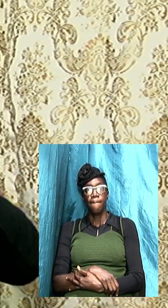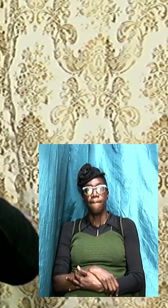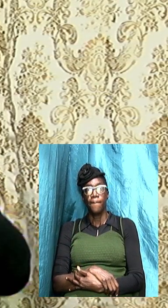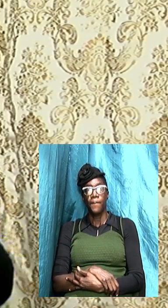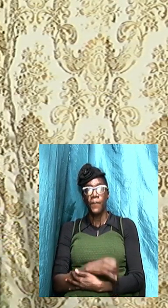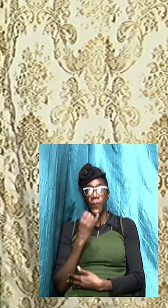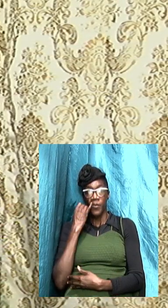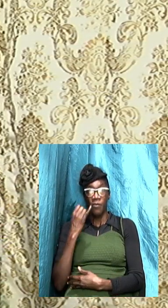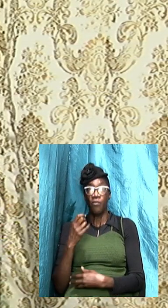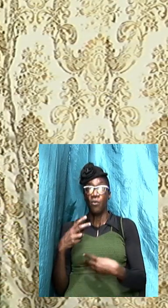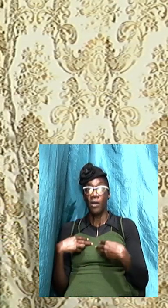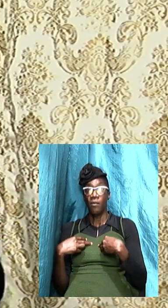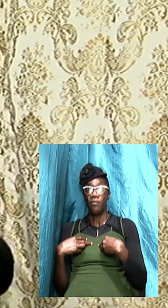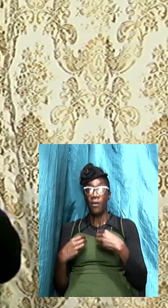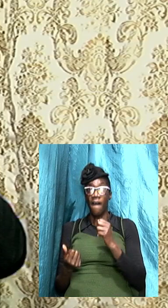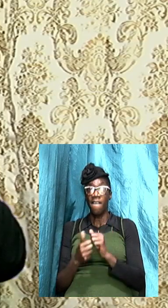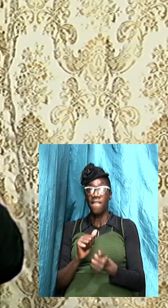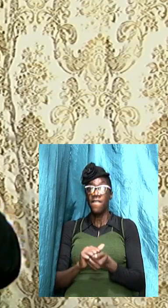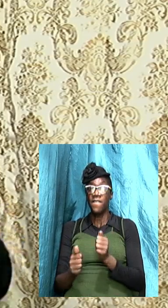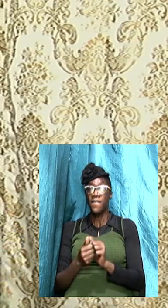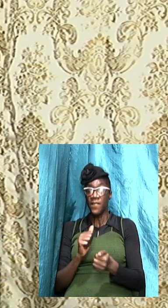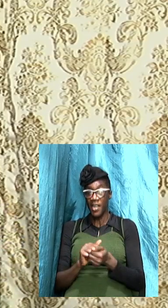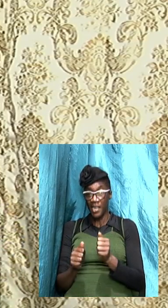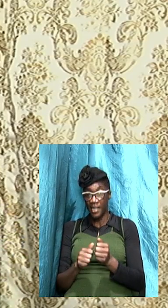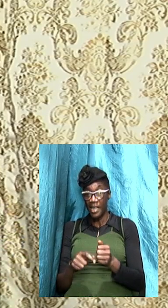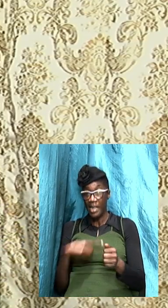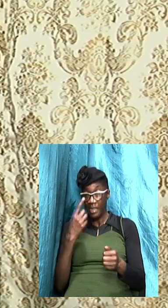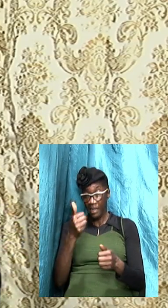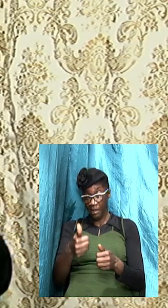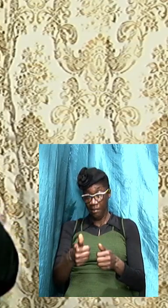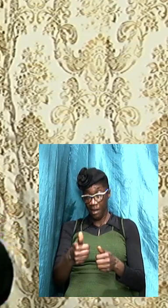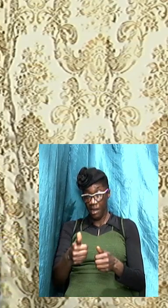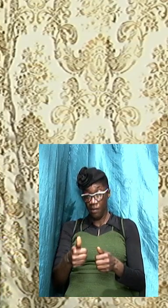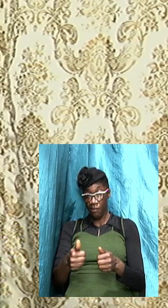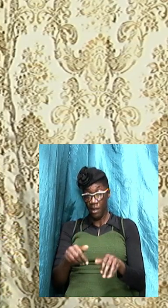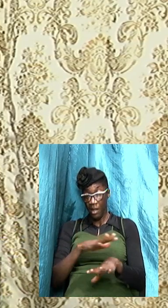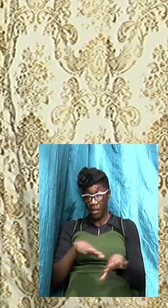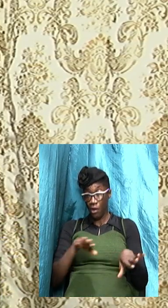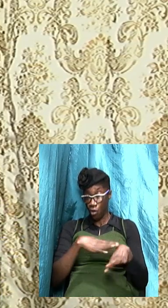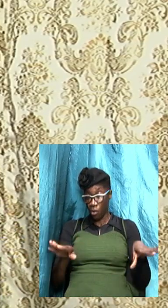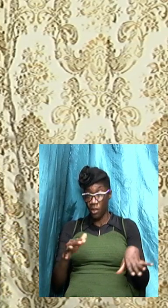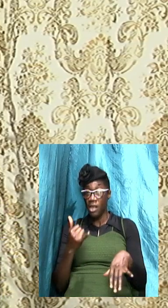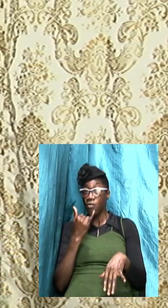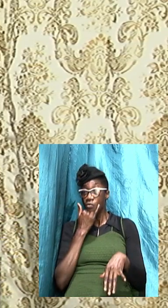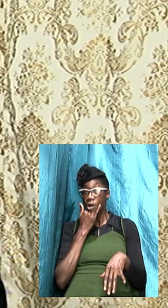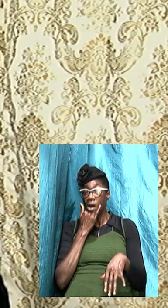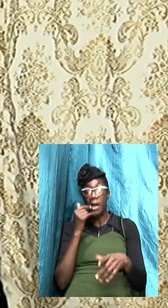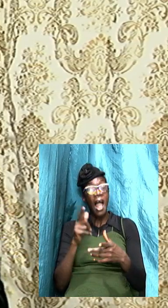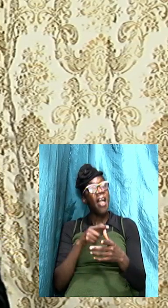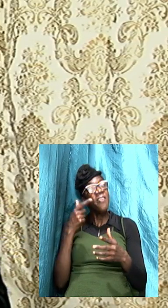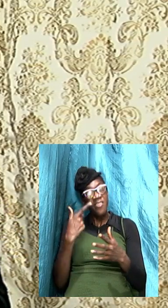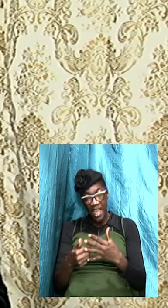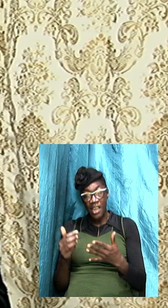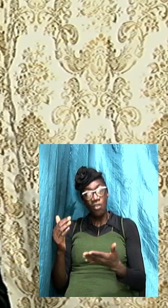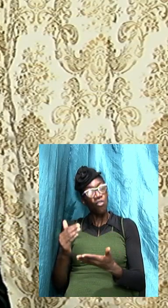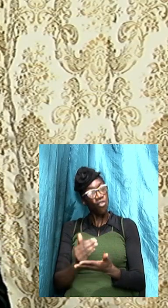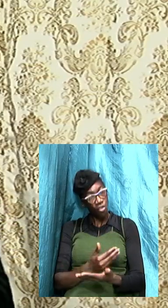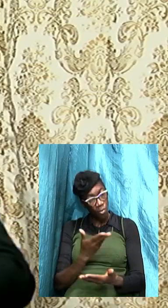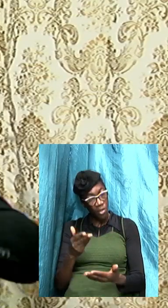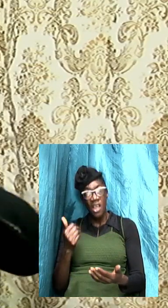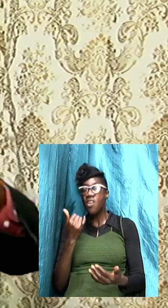if you have to fight yourself if you have to convince yourself that nothing is wrong with it something is wrong with it